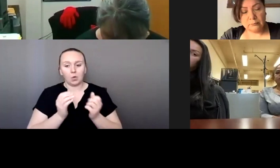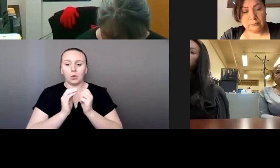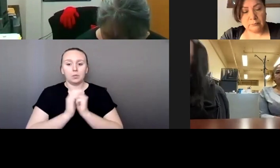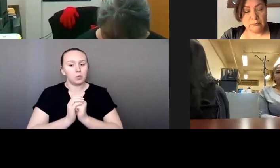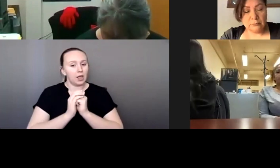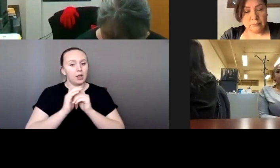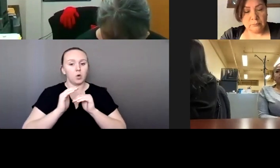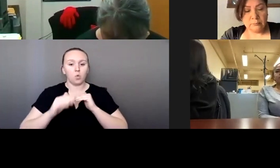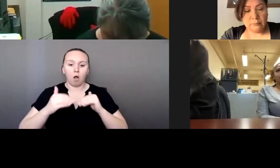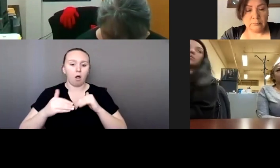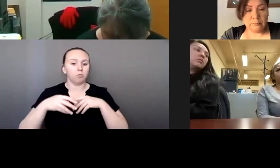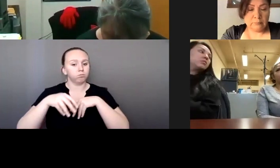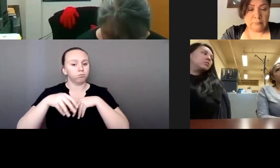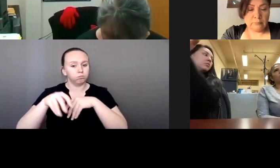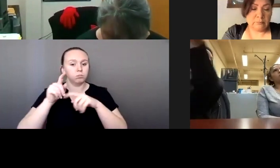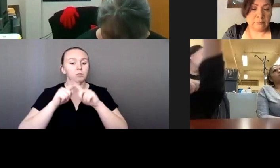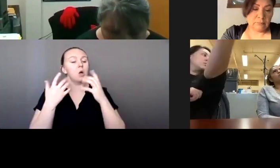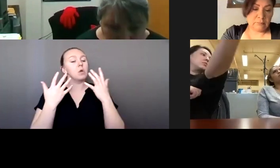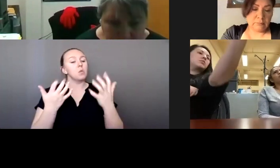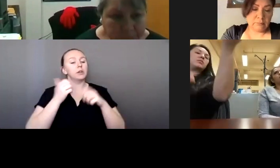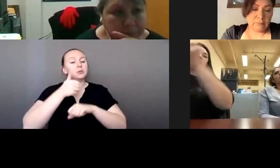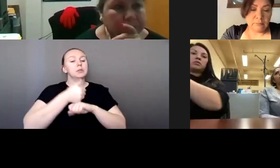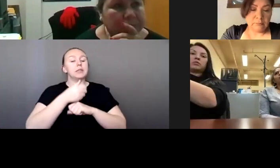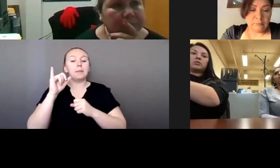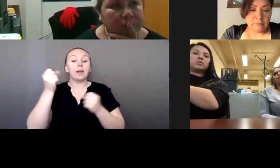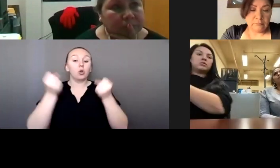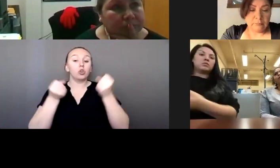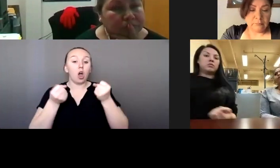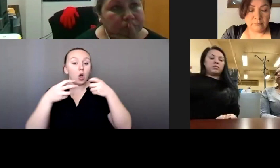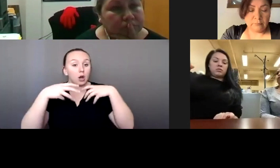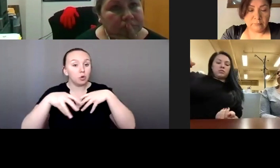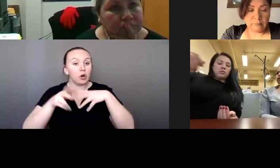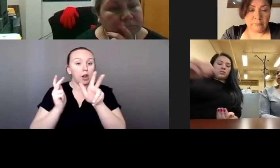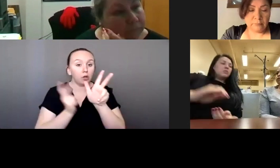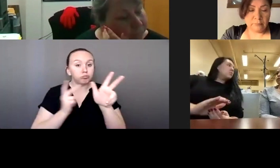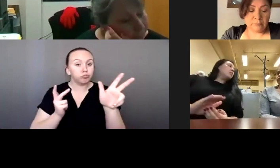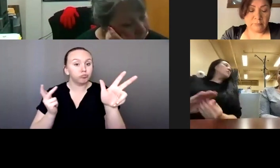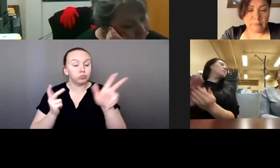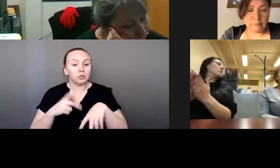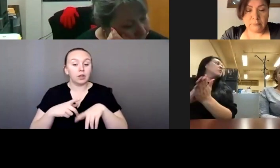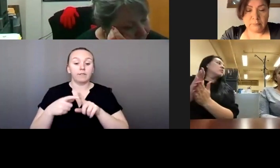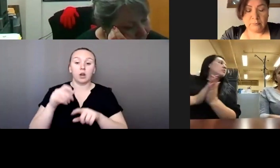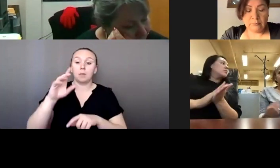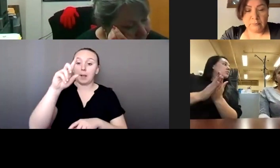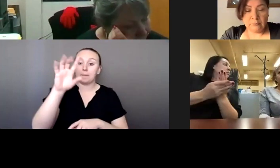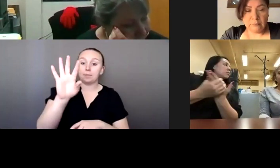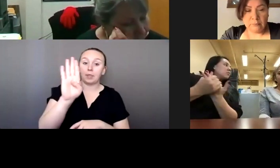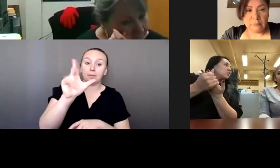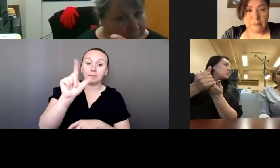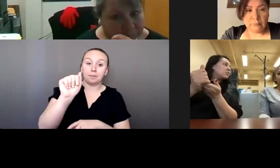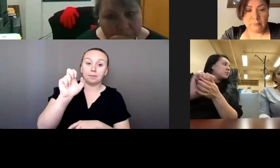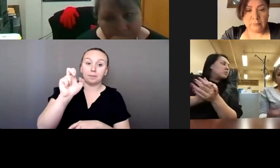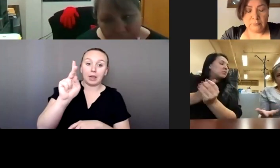want to organize like a car parade, um, from one of, from Blackfoot to Pocatello with our